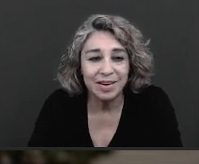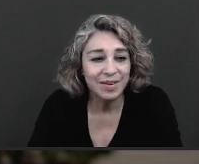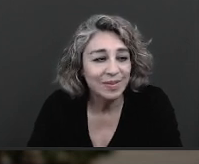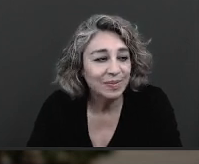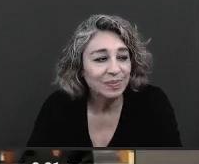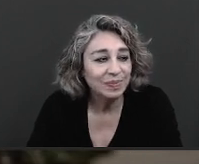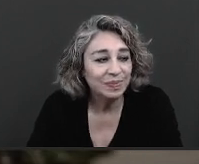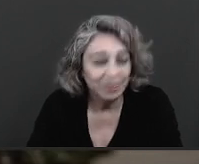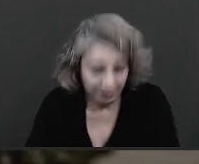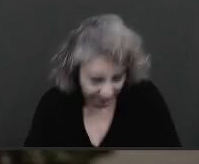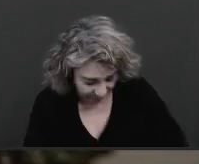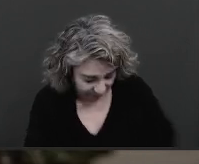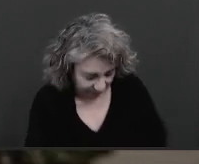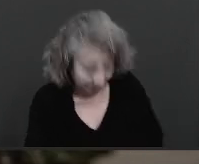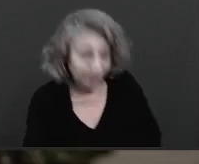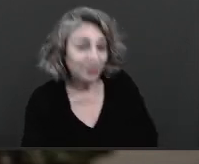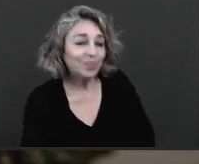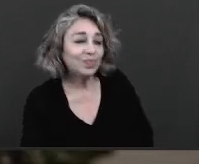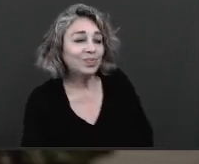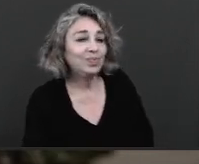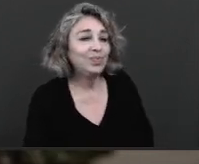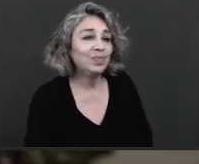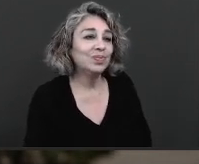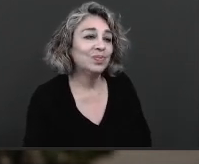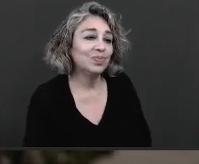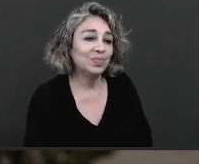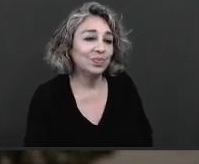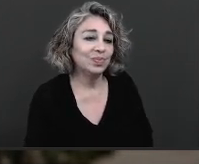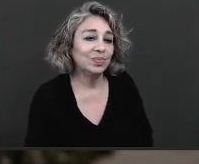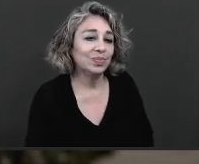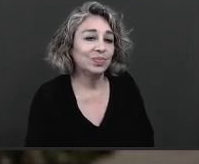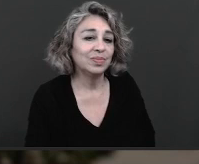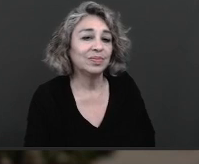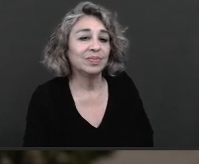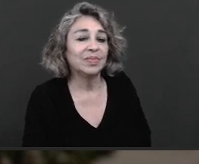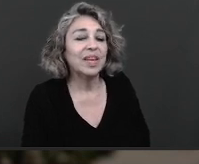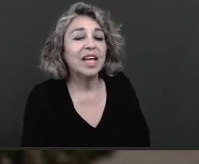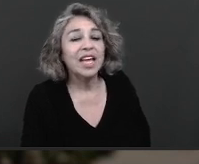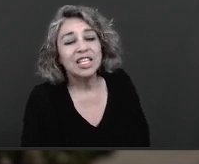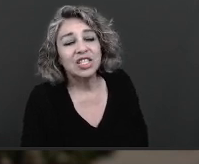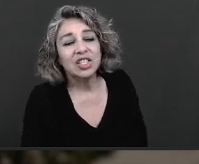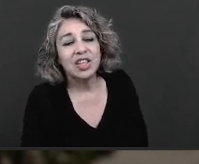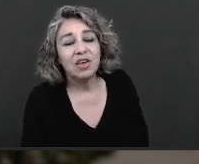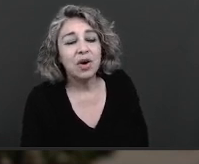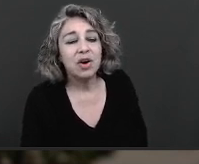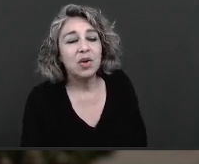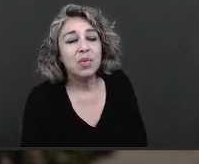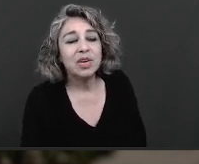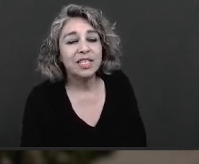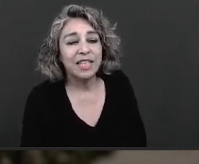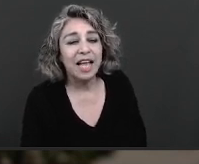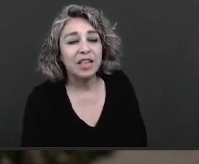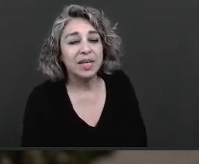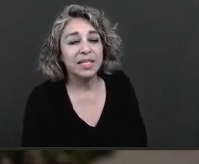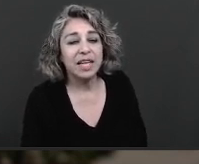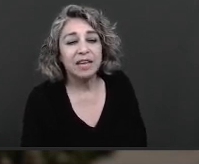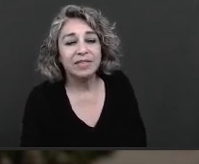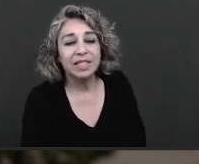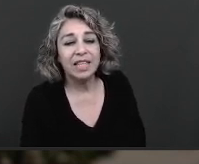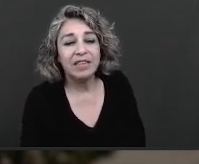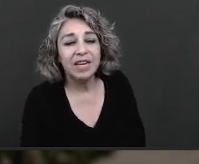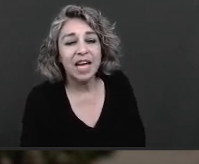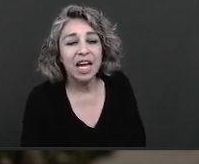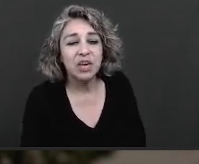word there are no more salaries